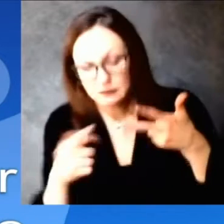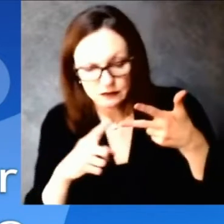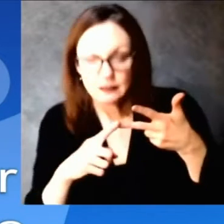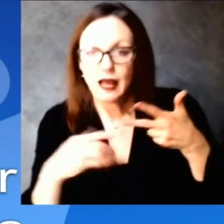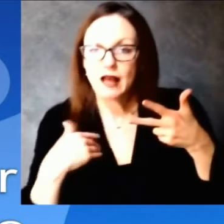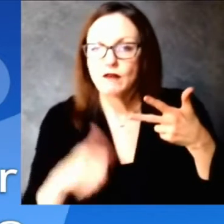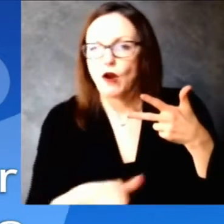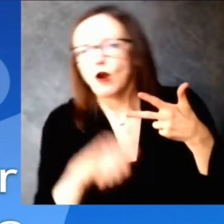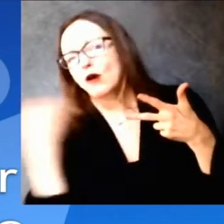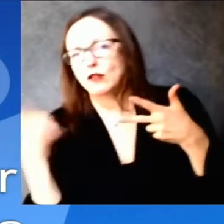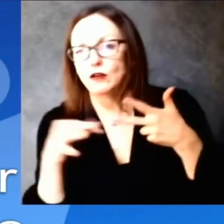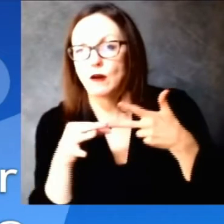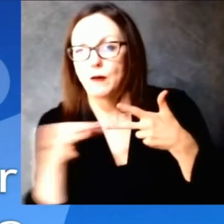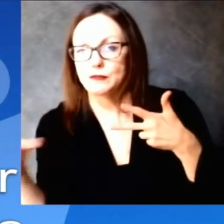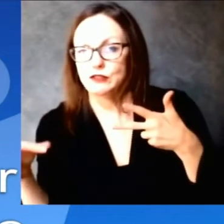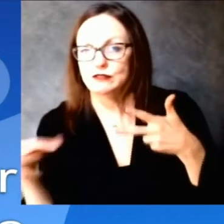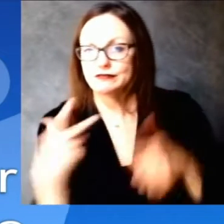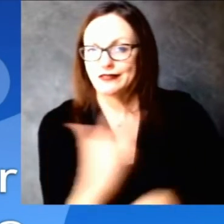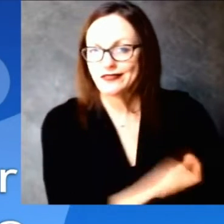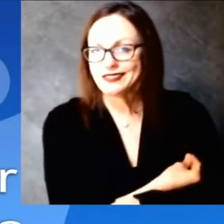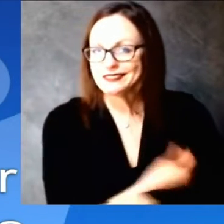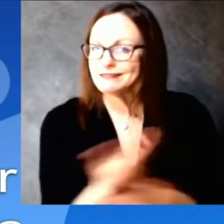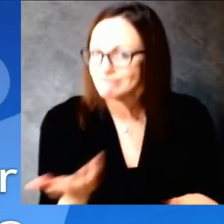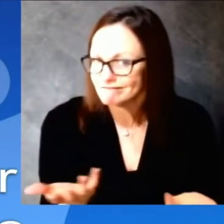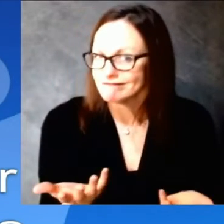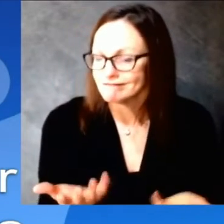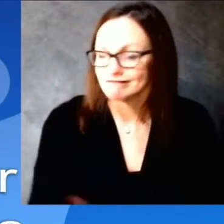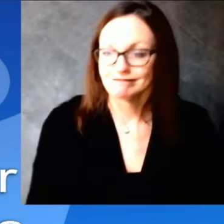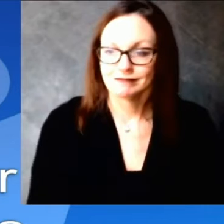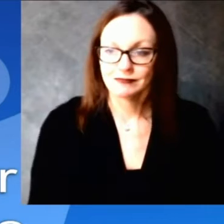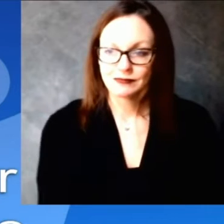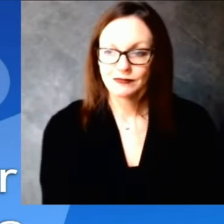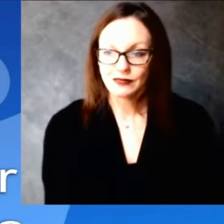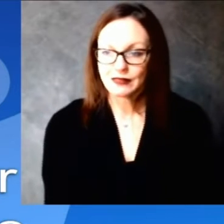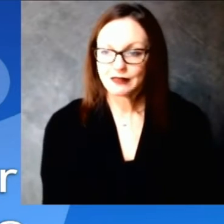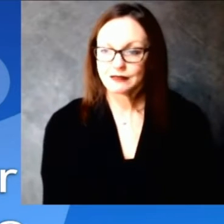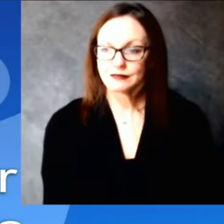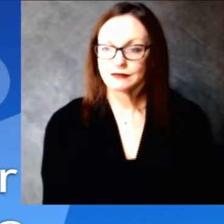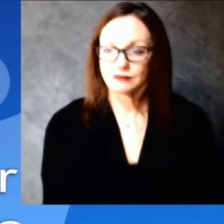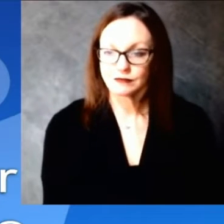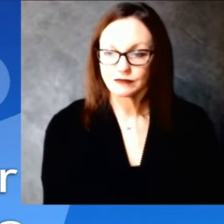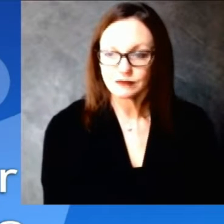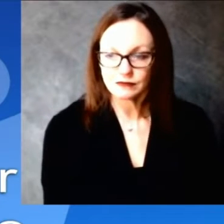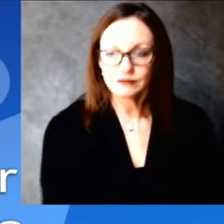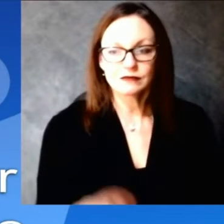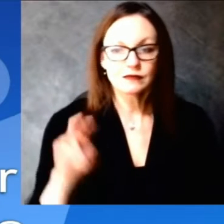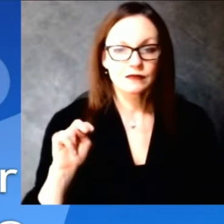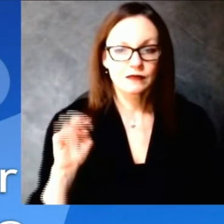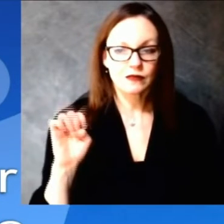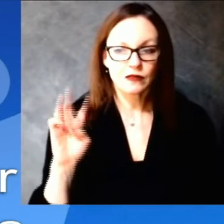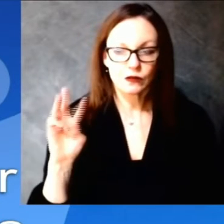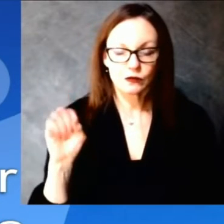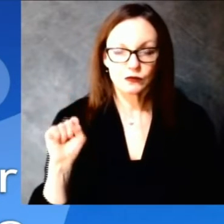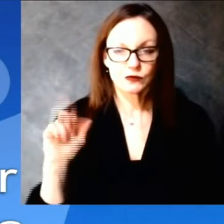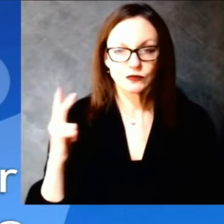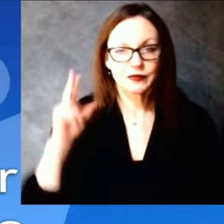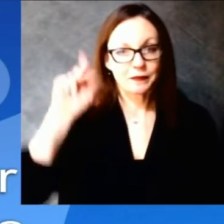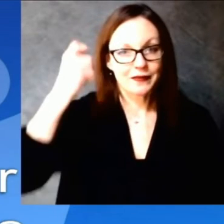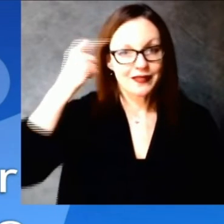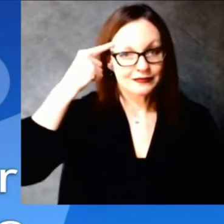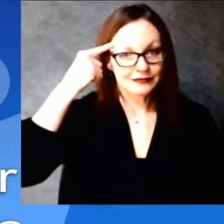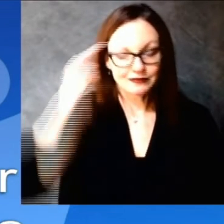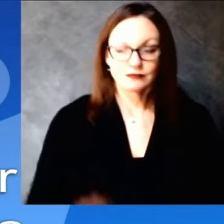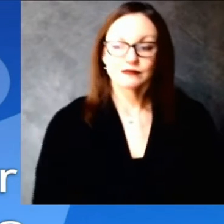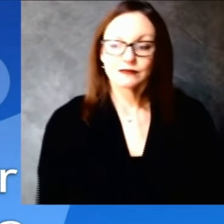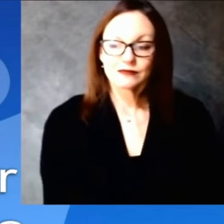in madison adam hey guys you hear me all right we can all right sorry about that